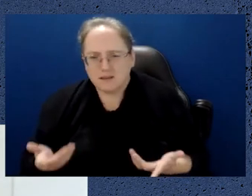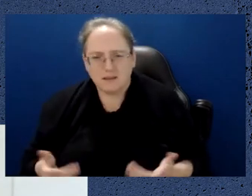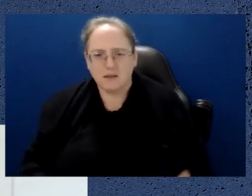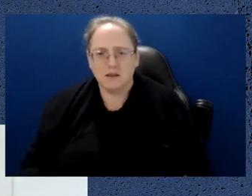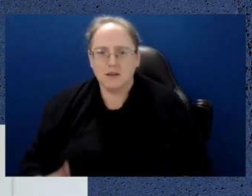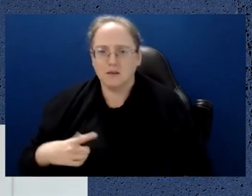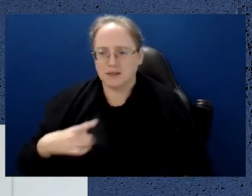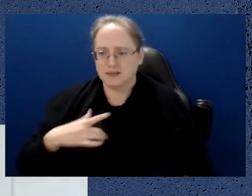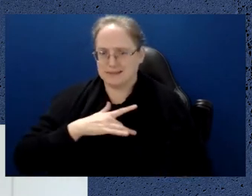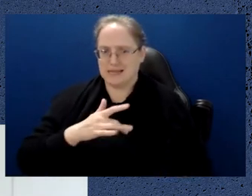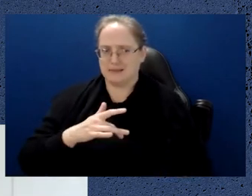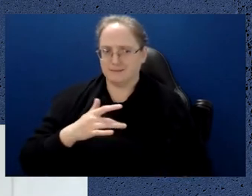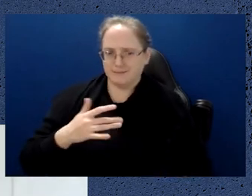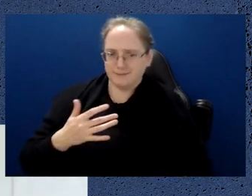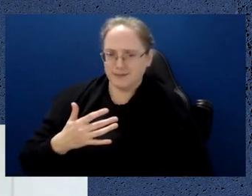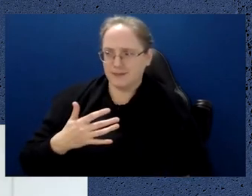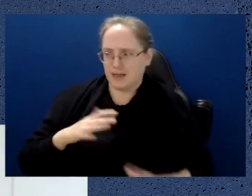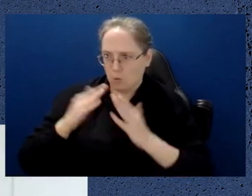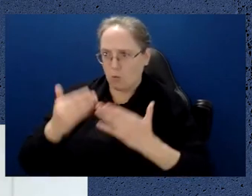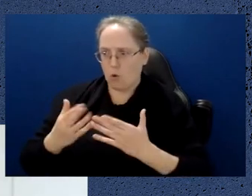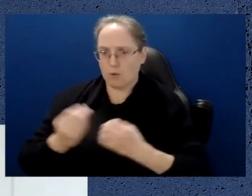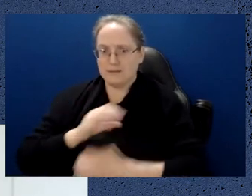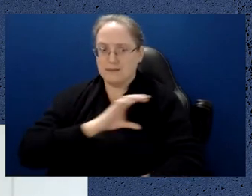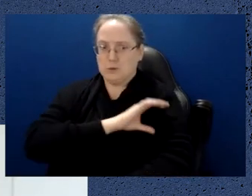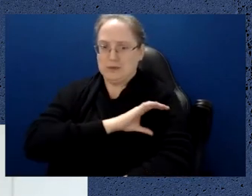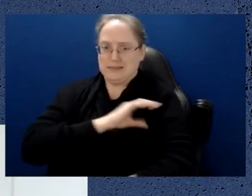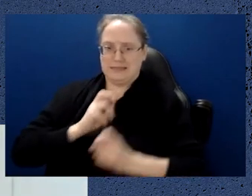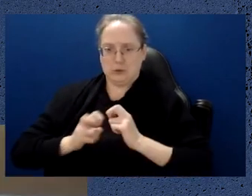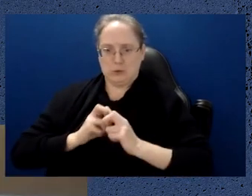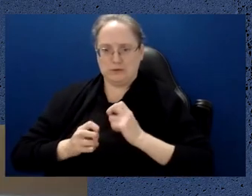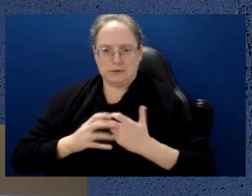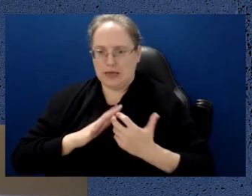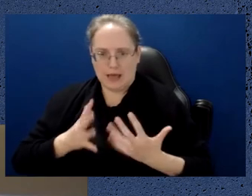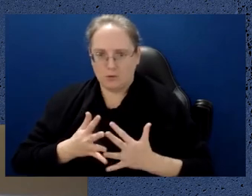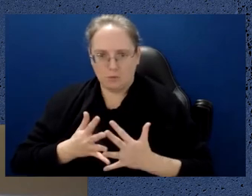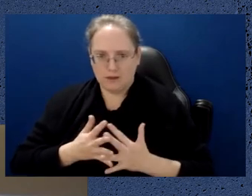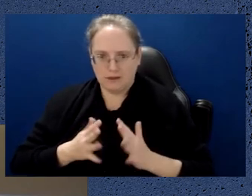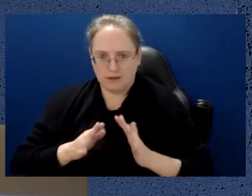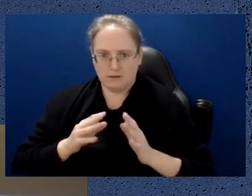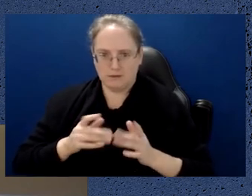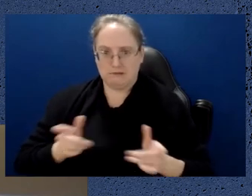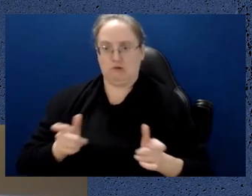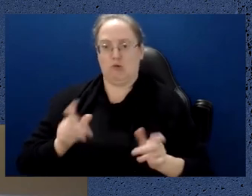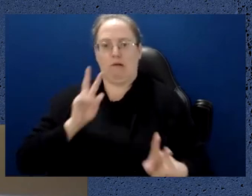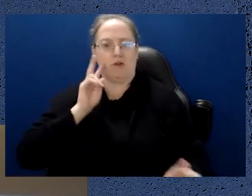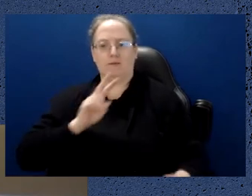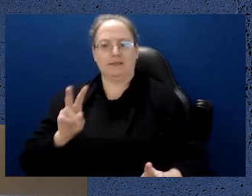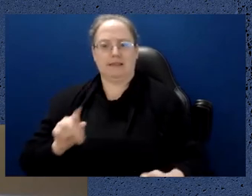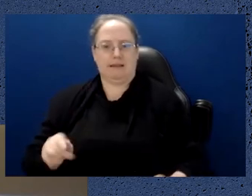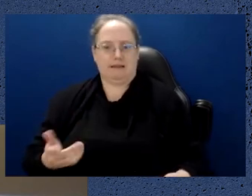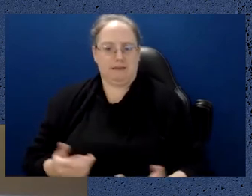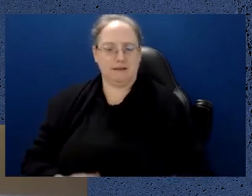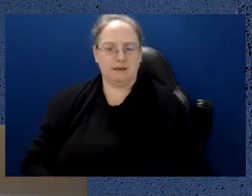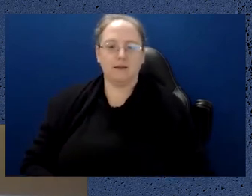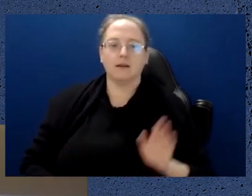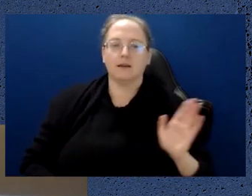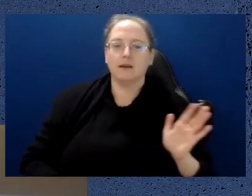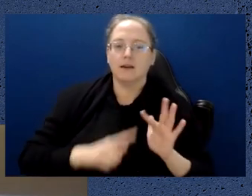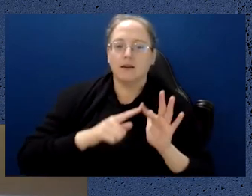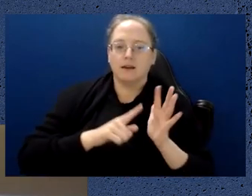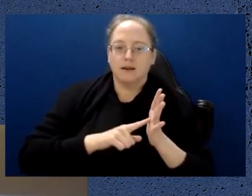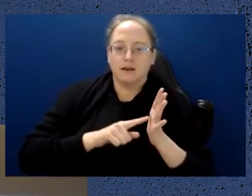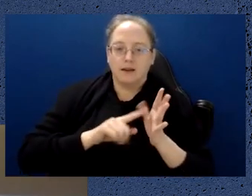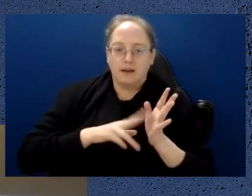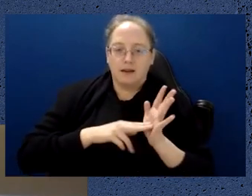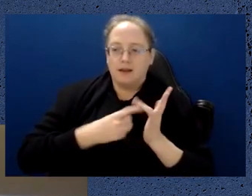in a world where security is so important? Yeah, and look, that's an incredibly wise question. And to